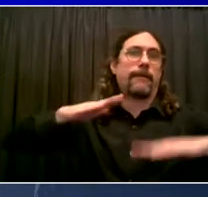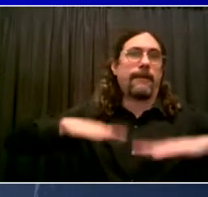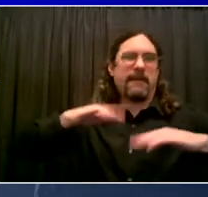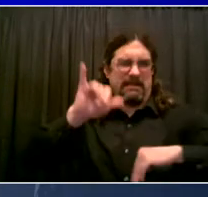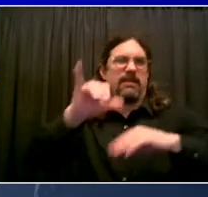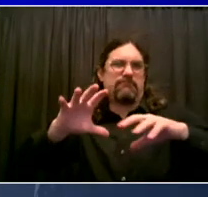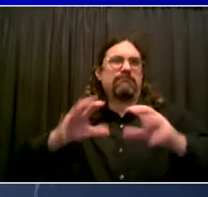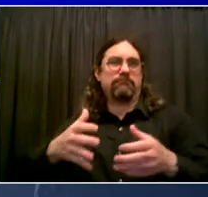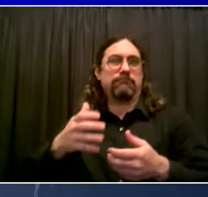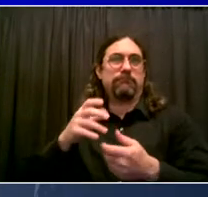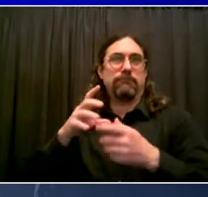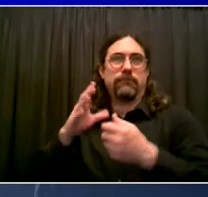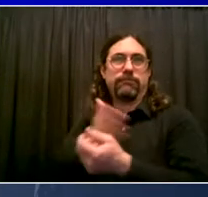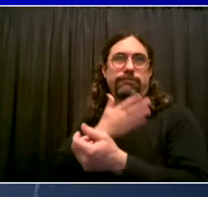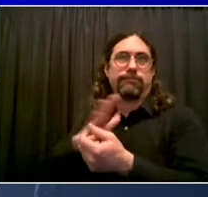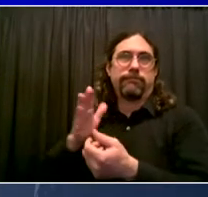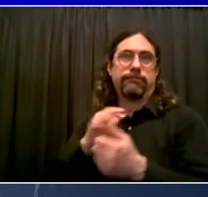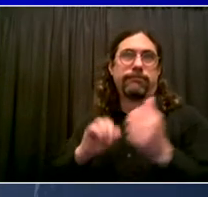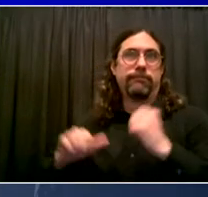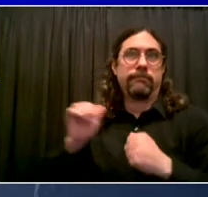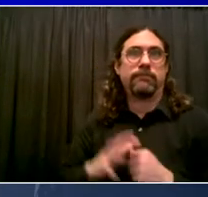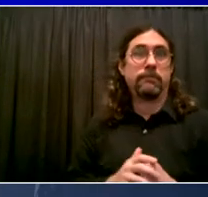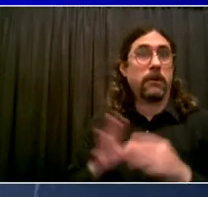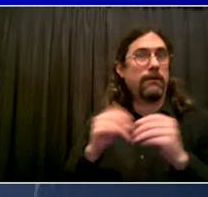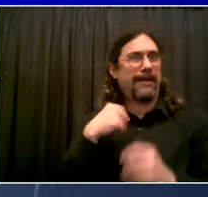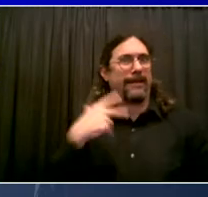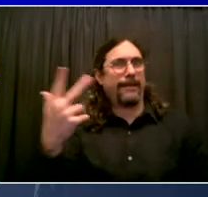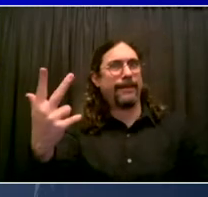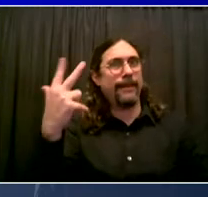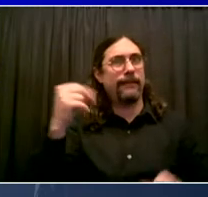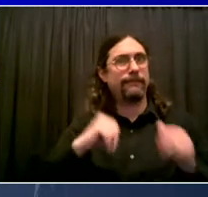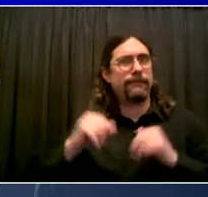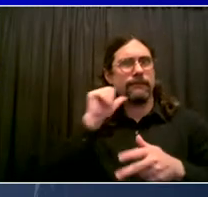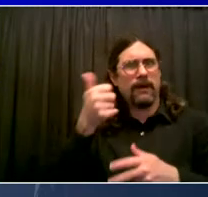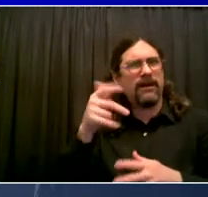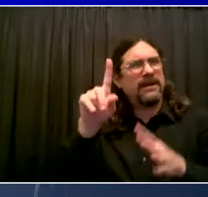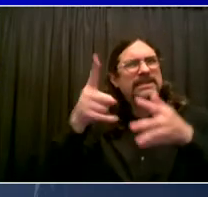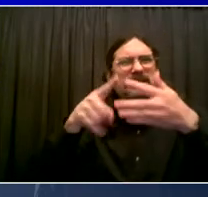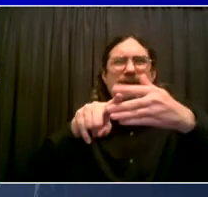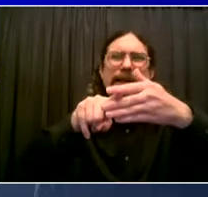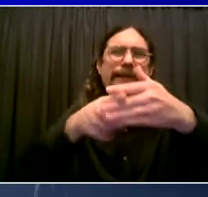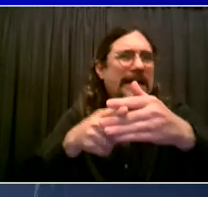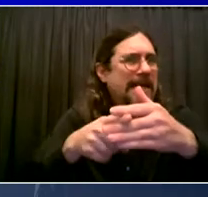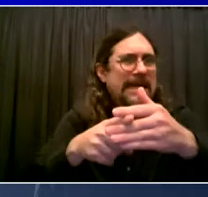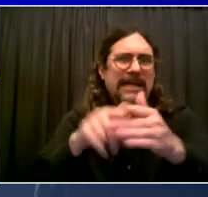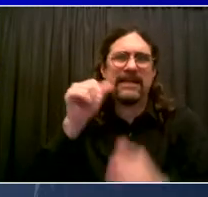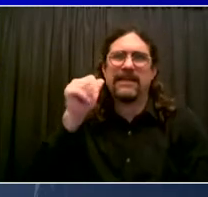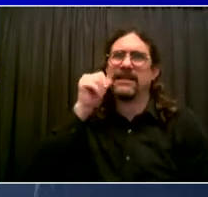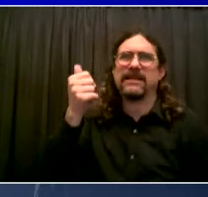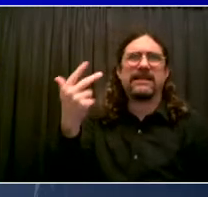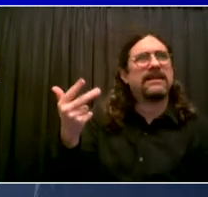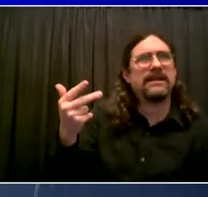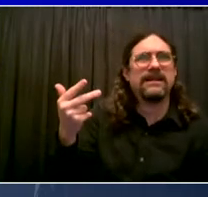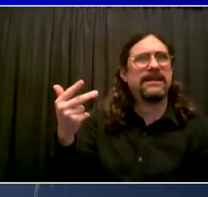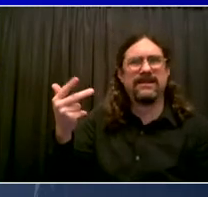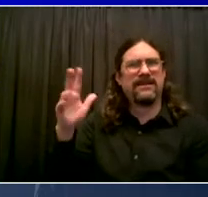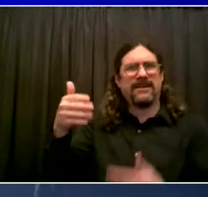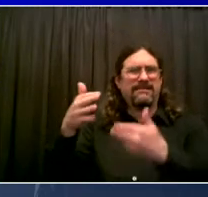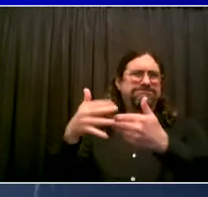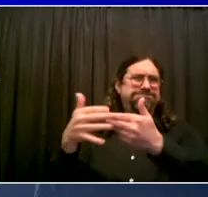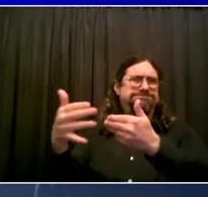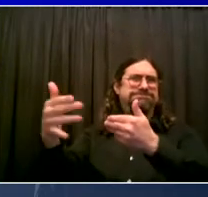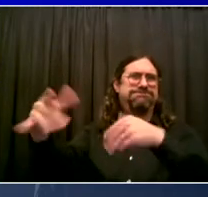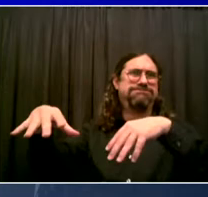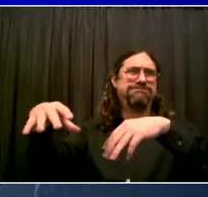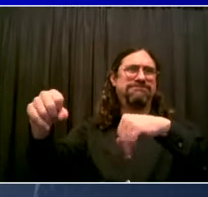people, energize people, help us move forward. We have 156 events approved already, and more coming, and any organization that wants